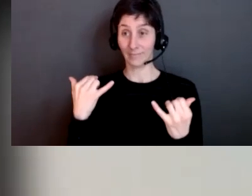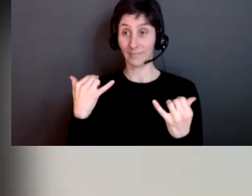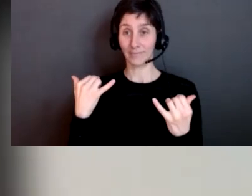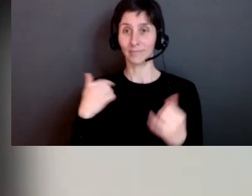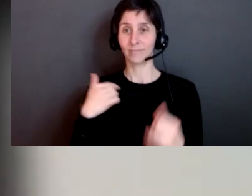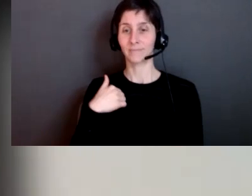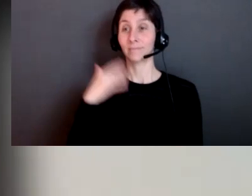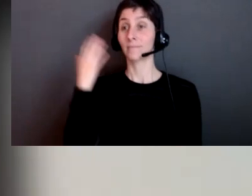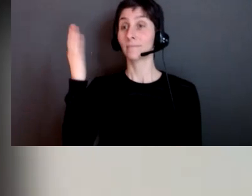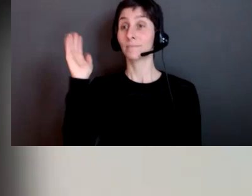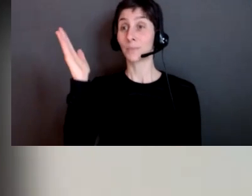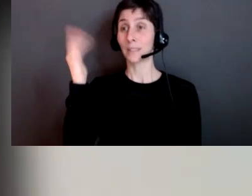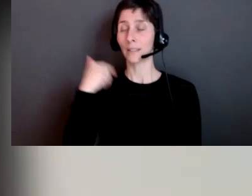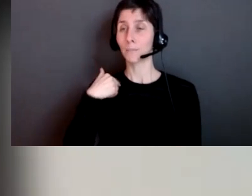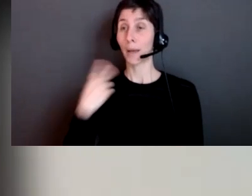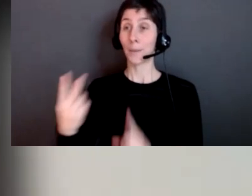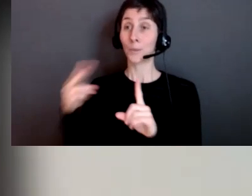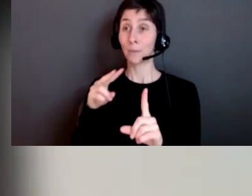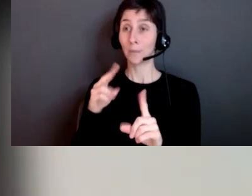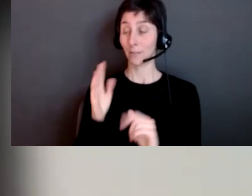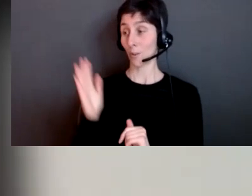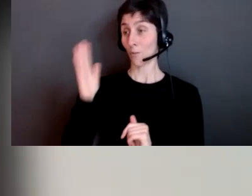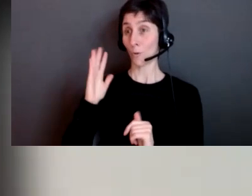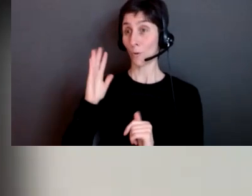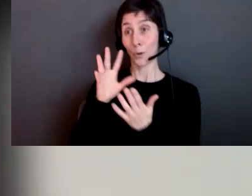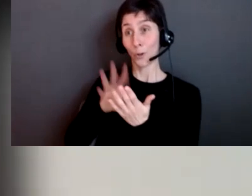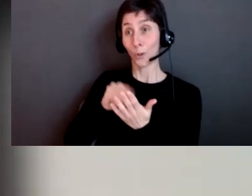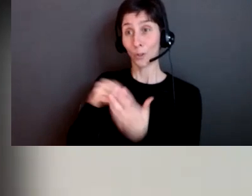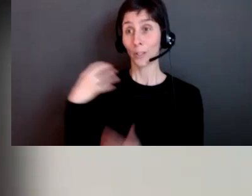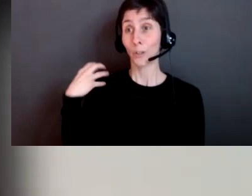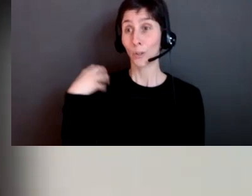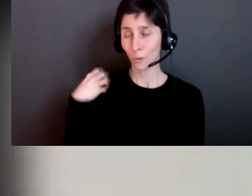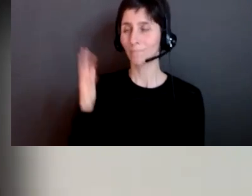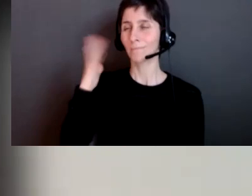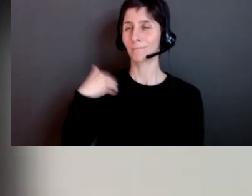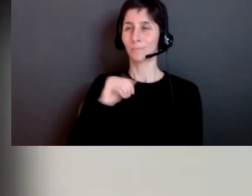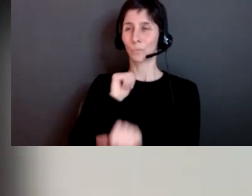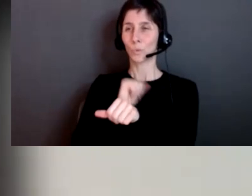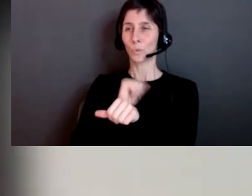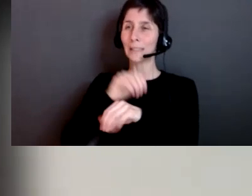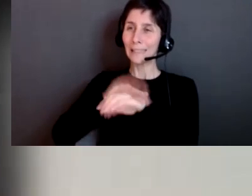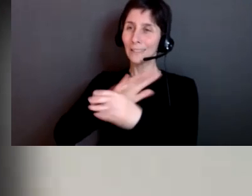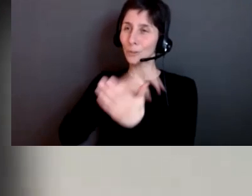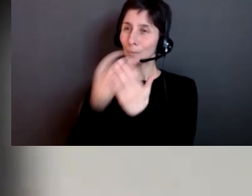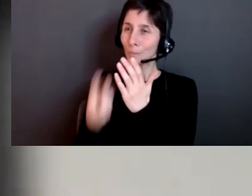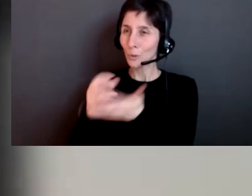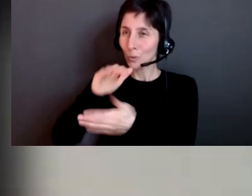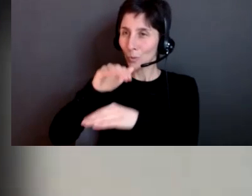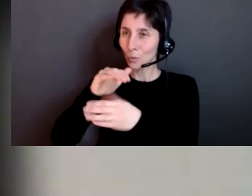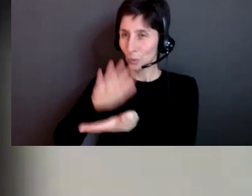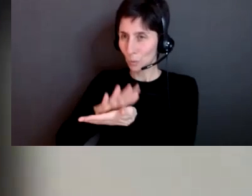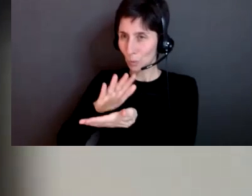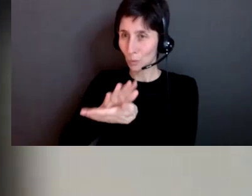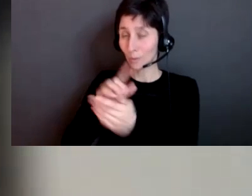the perspective of a former learning coach that used to work at english immersion schools in mexico